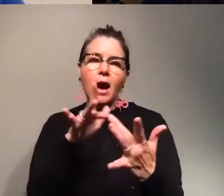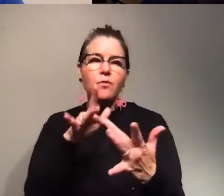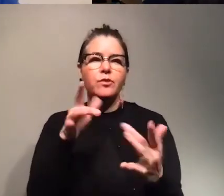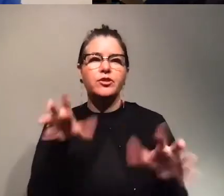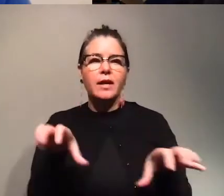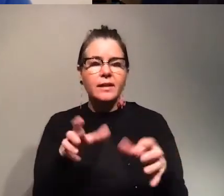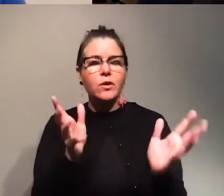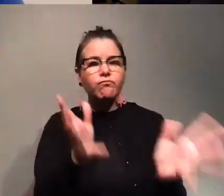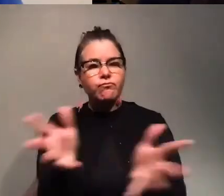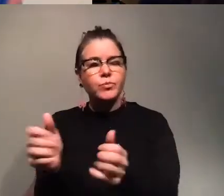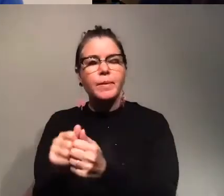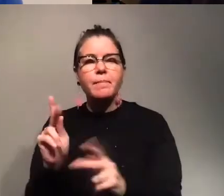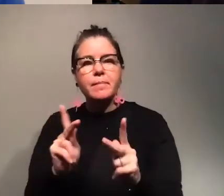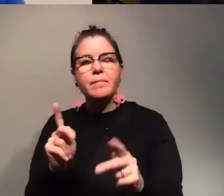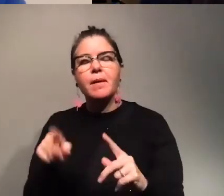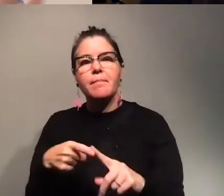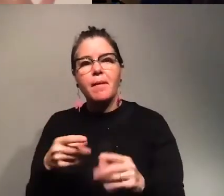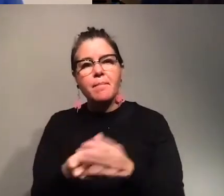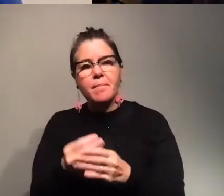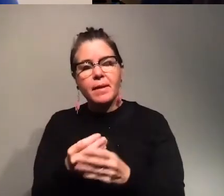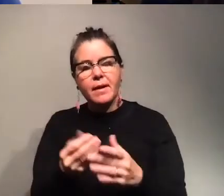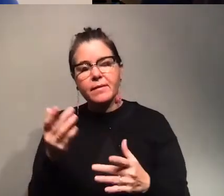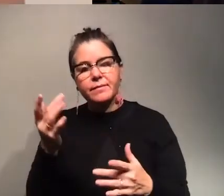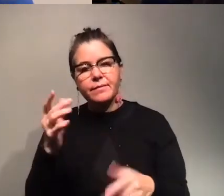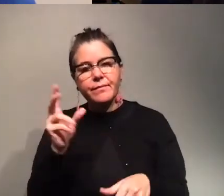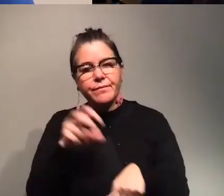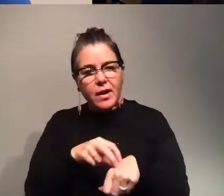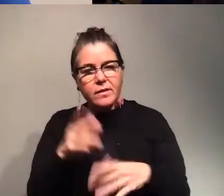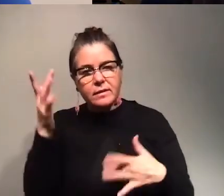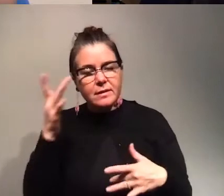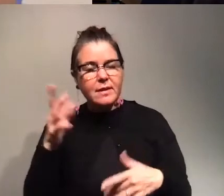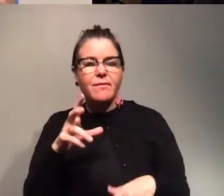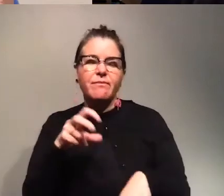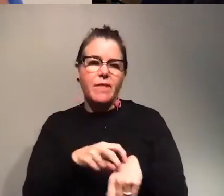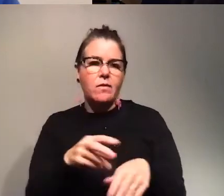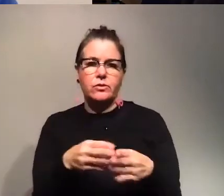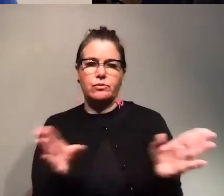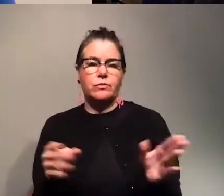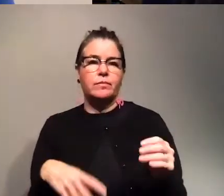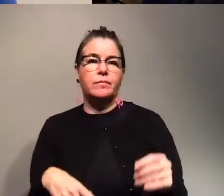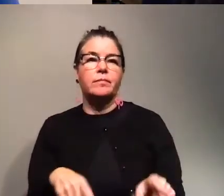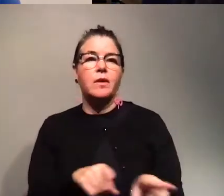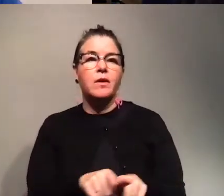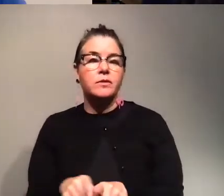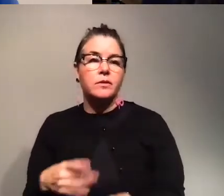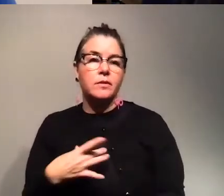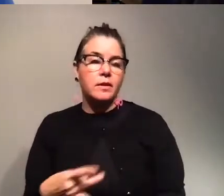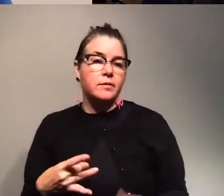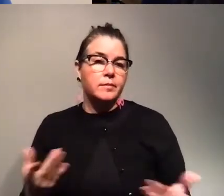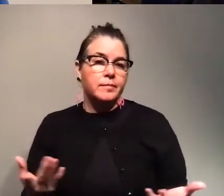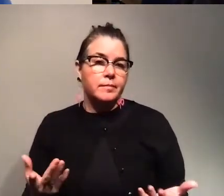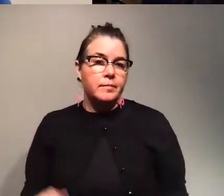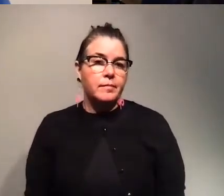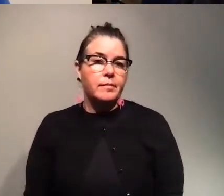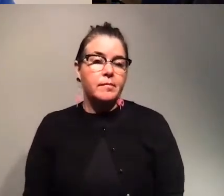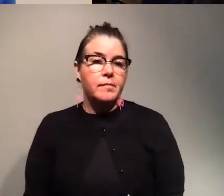to people about uh plant viruses plant diseases and viruses in general i also like to um i also like